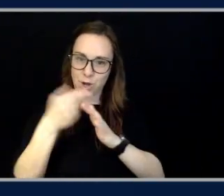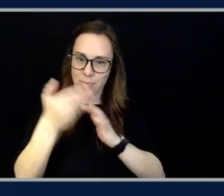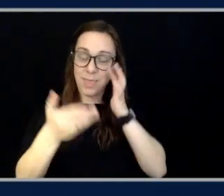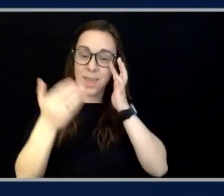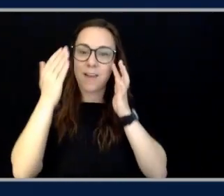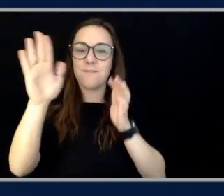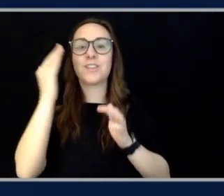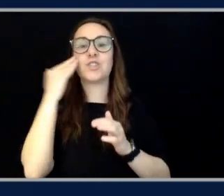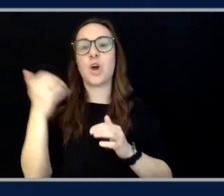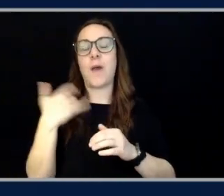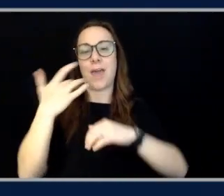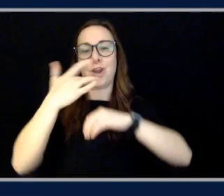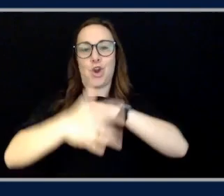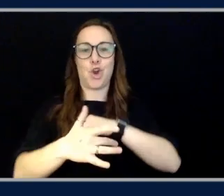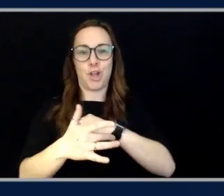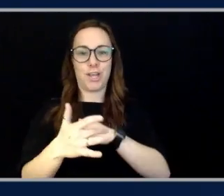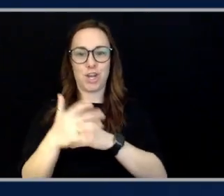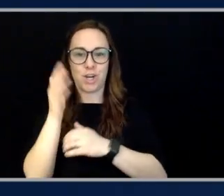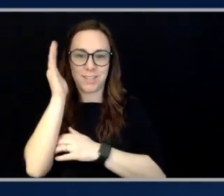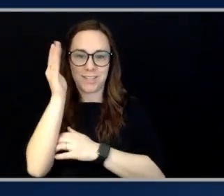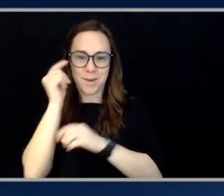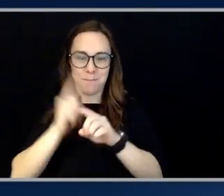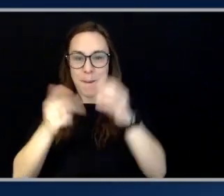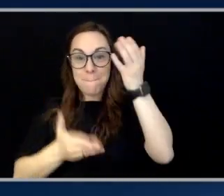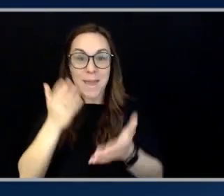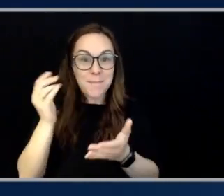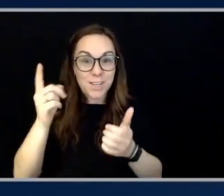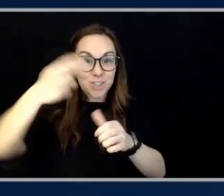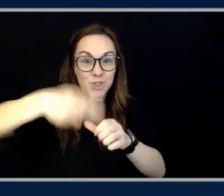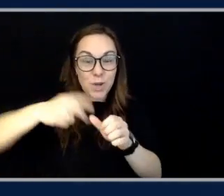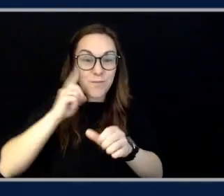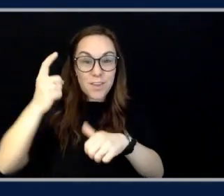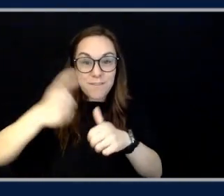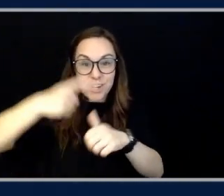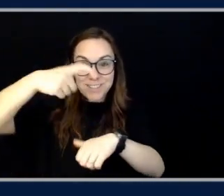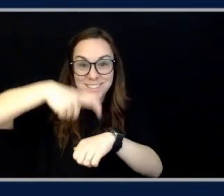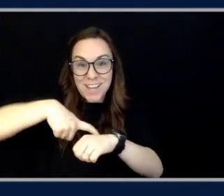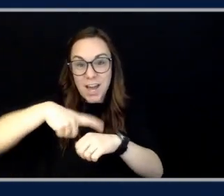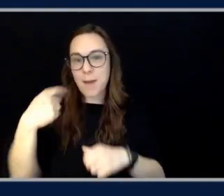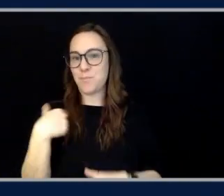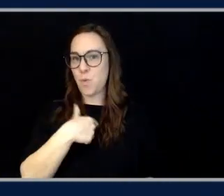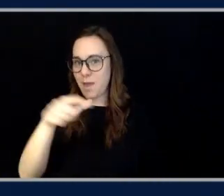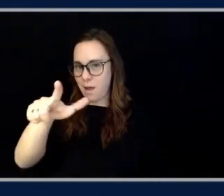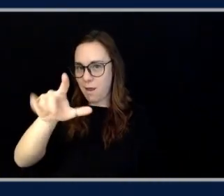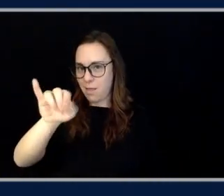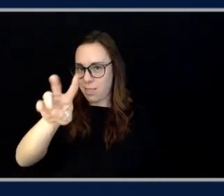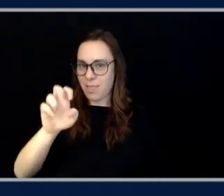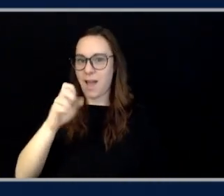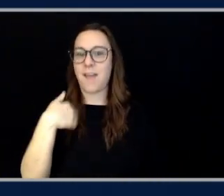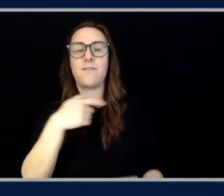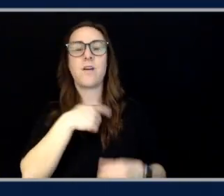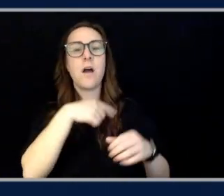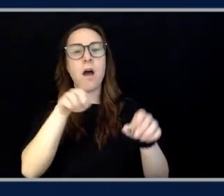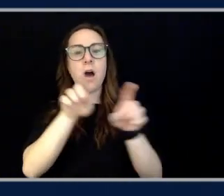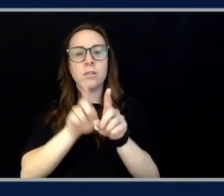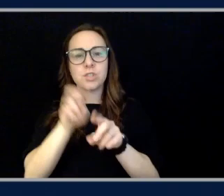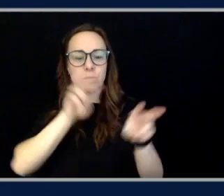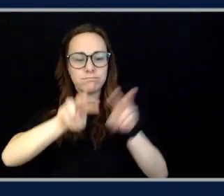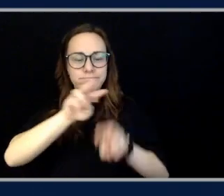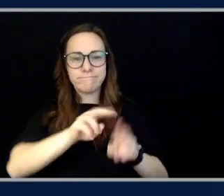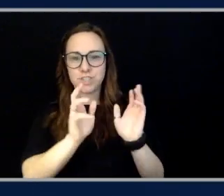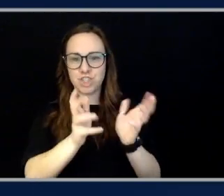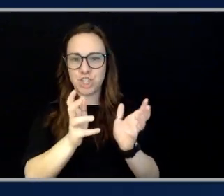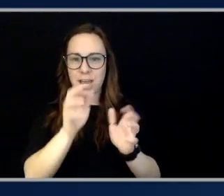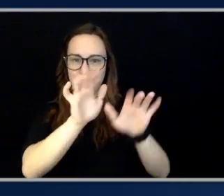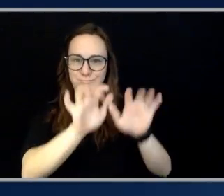be joining us for the first time. Welcome to the stream, if you are. We are live. We are looking at chat. If you have questions, please filter